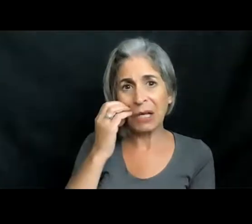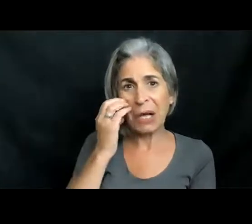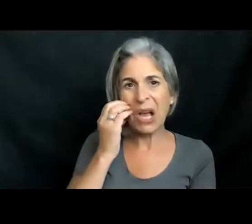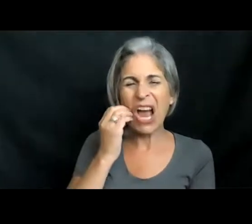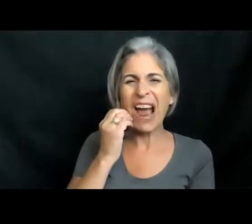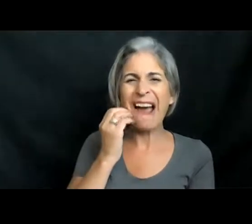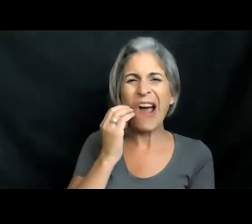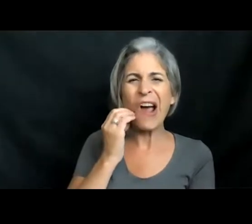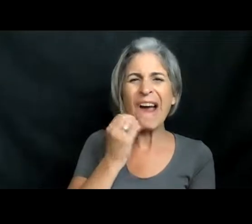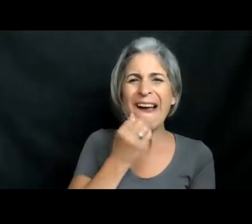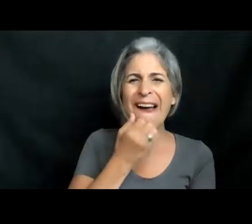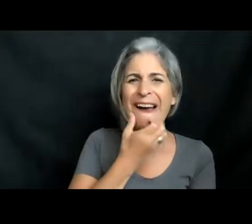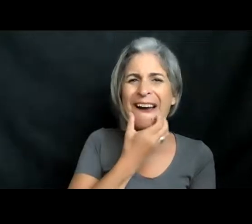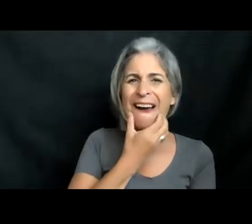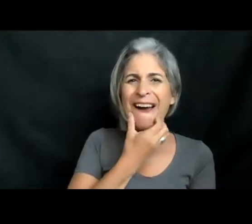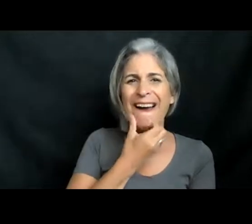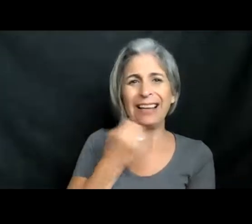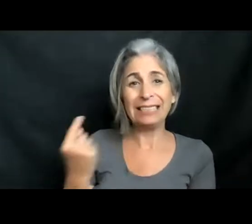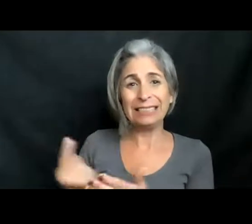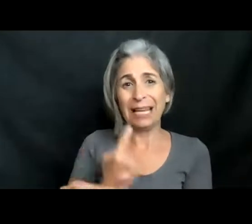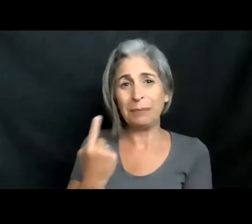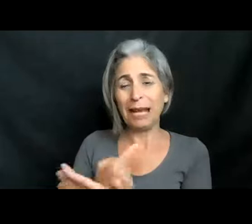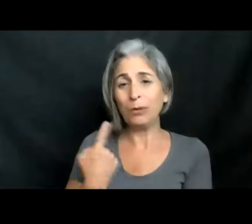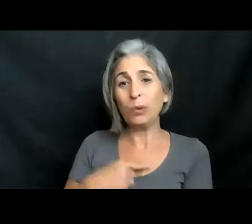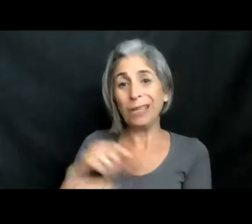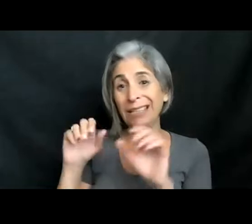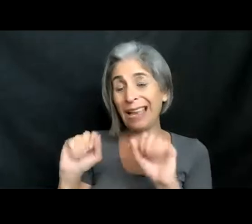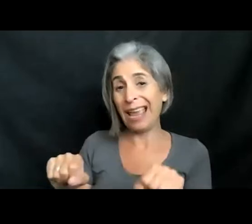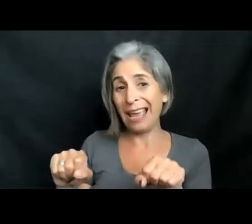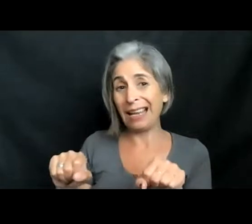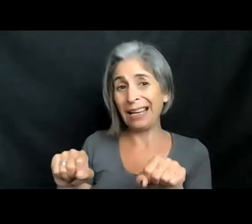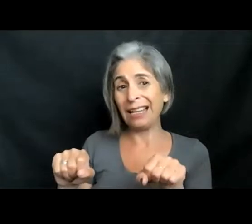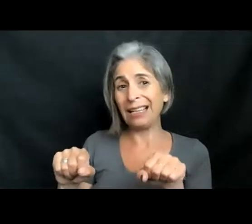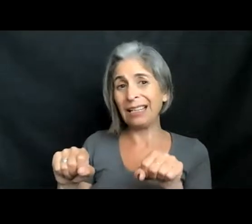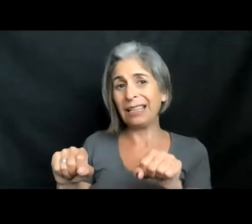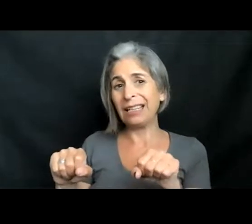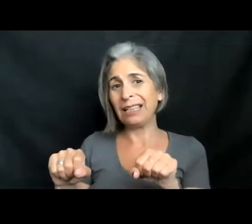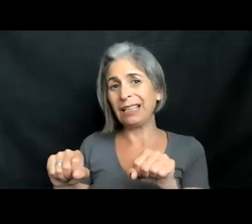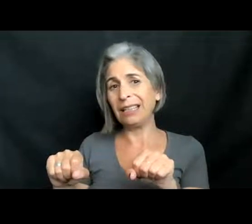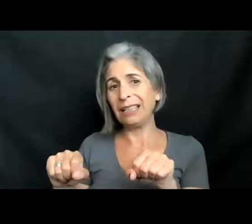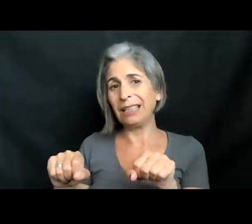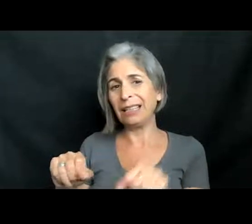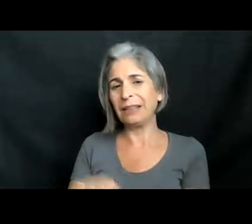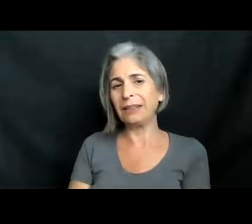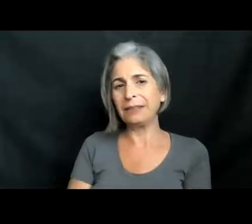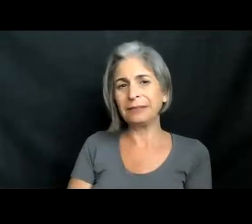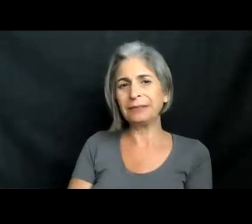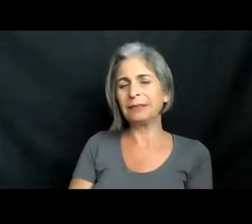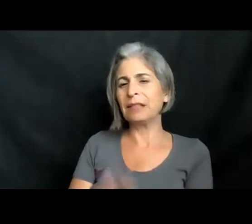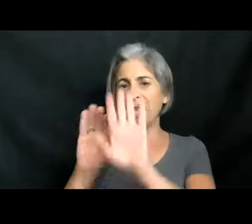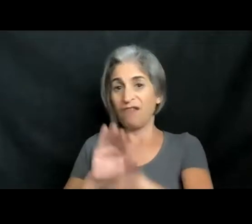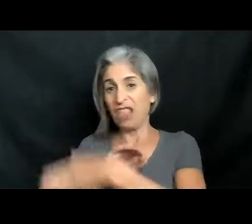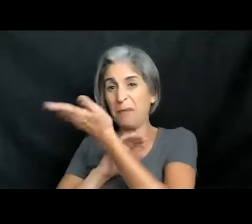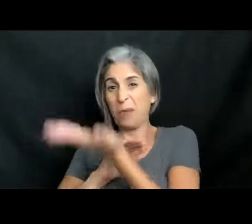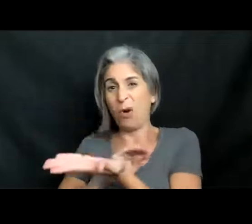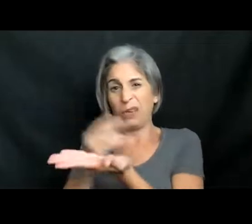lens out here today. Sometimes we can. Oh, it looks like someone already popped this eye, which is not the most helpful. Let's flip him over, see if he has